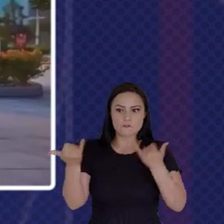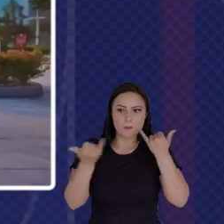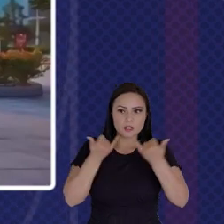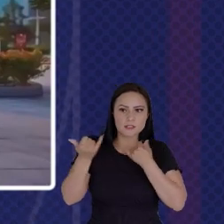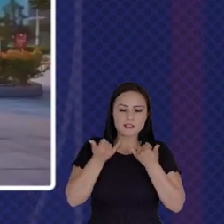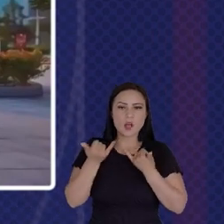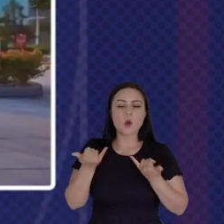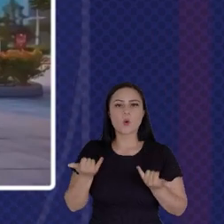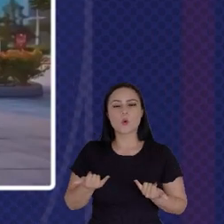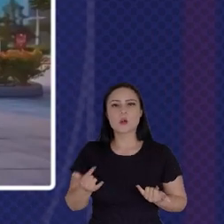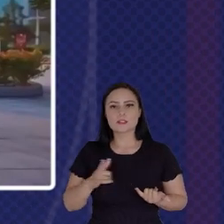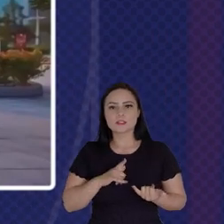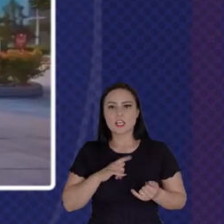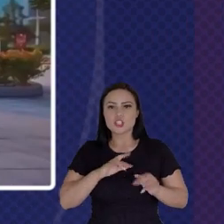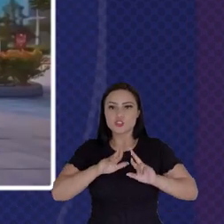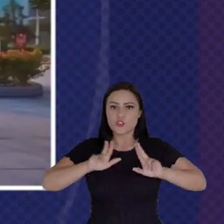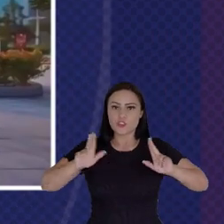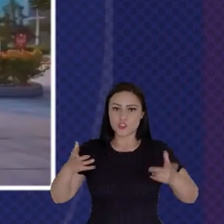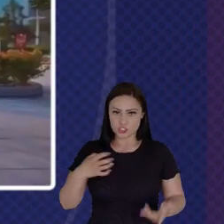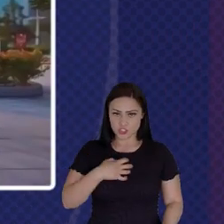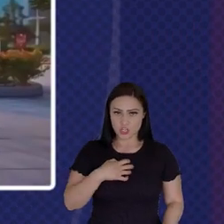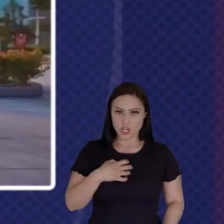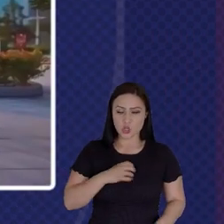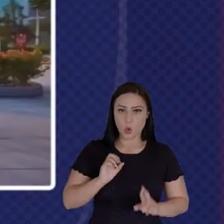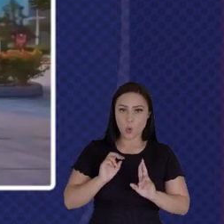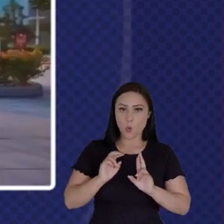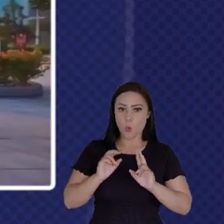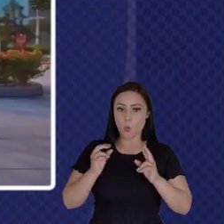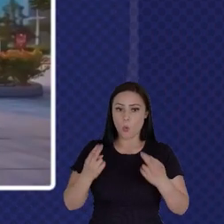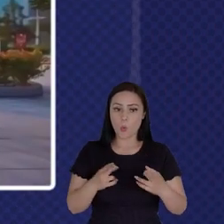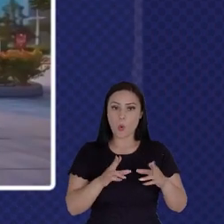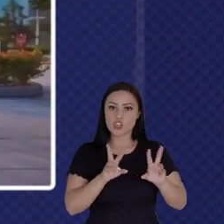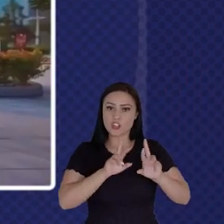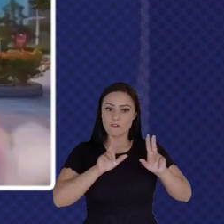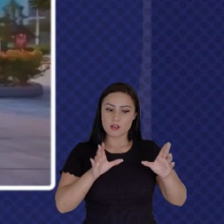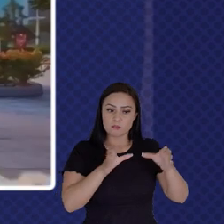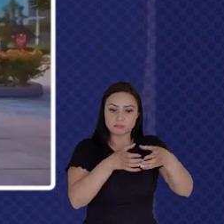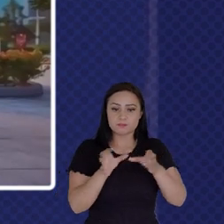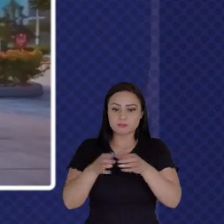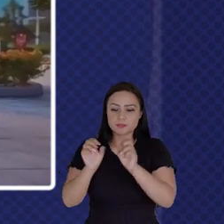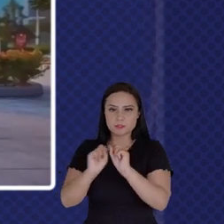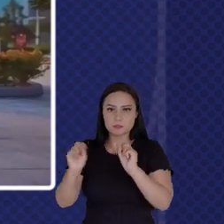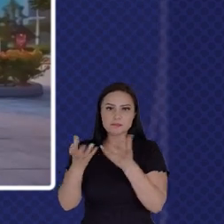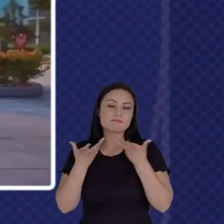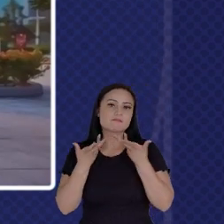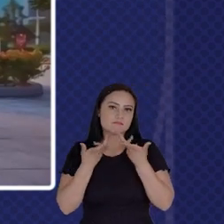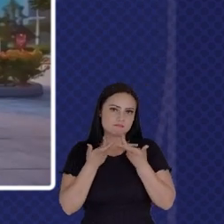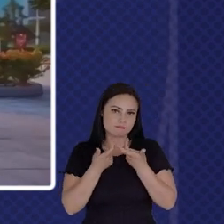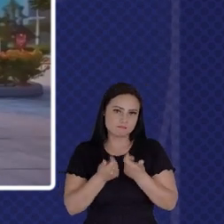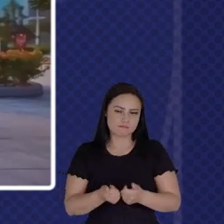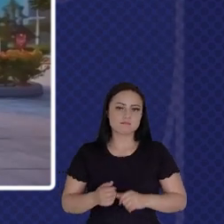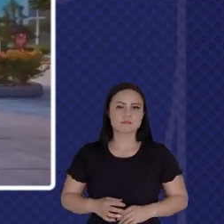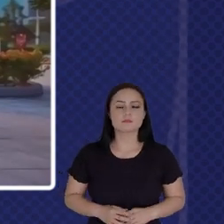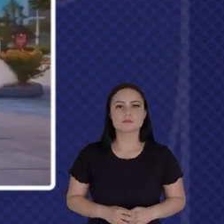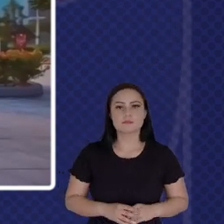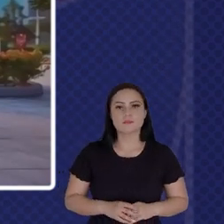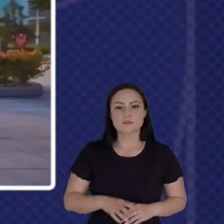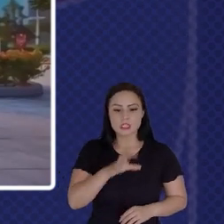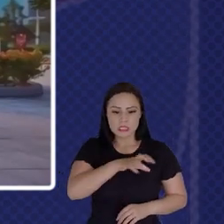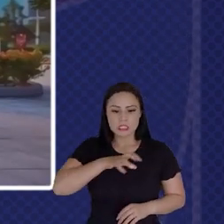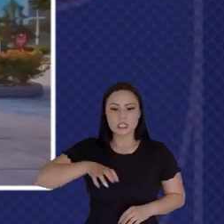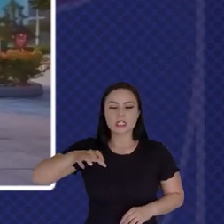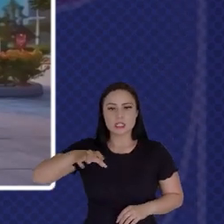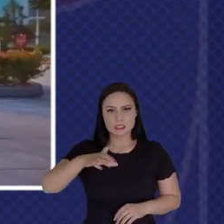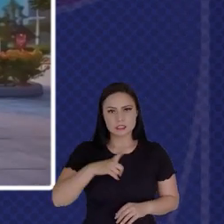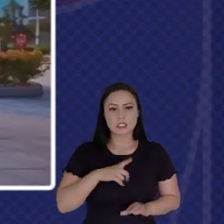Parts Of The System The Better Of I Think Entities That Are Being Regulated Will Be We Certainly Try